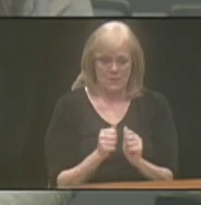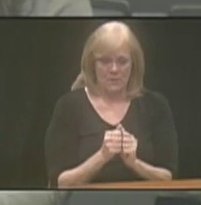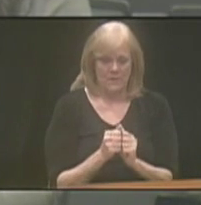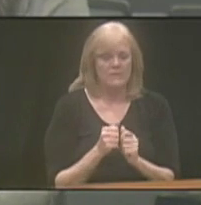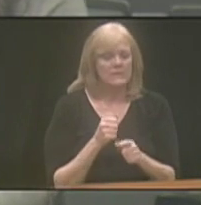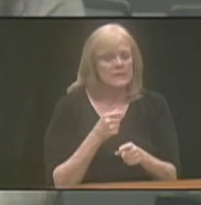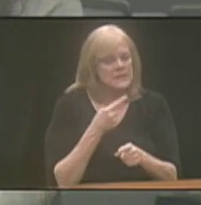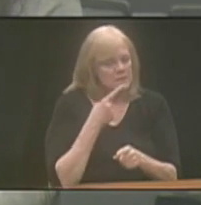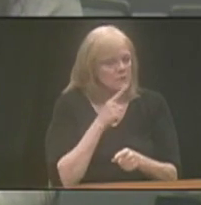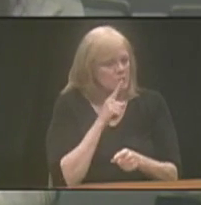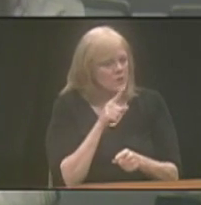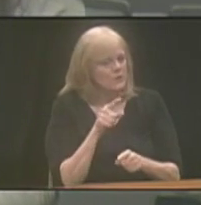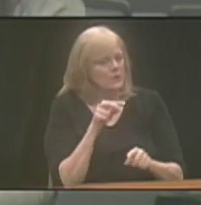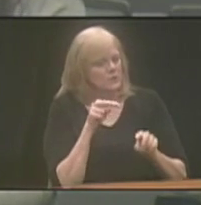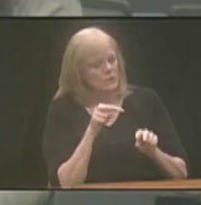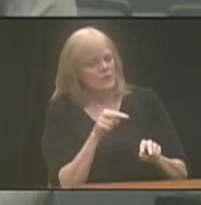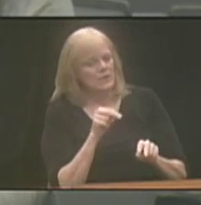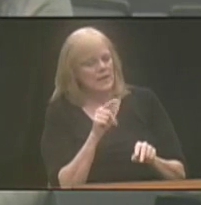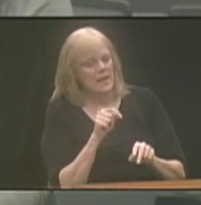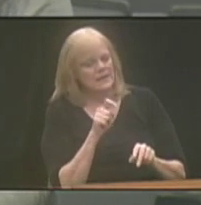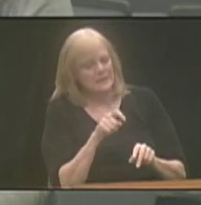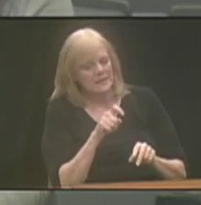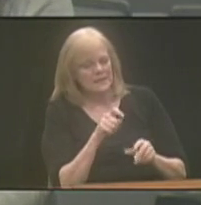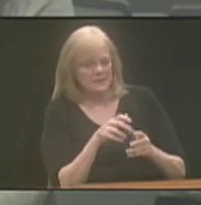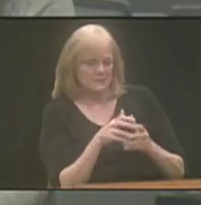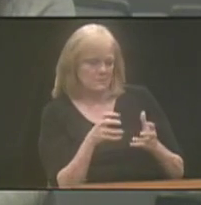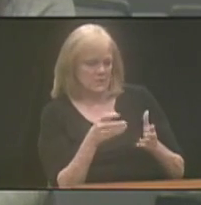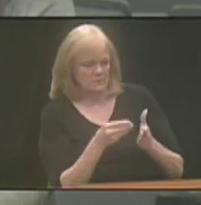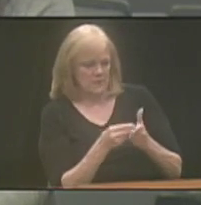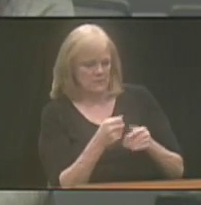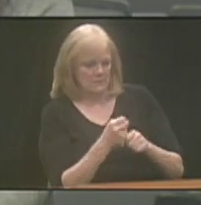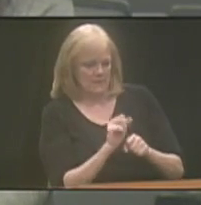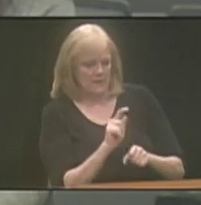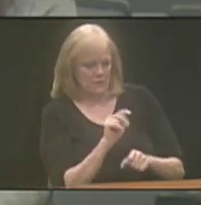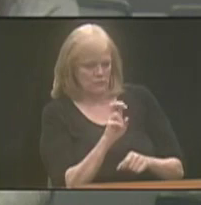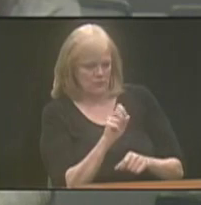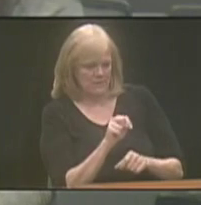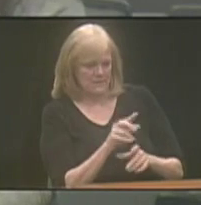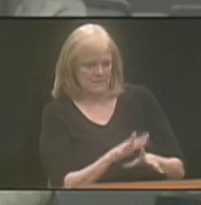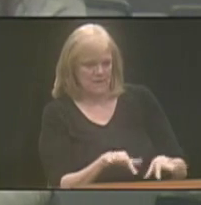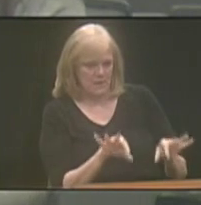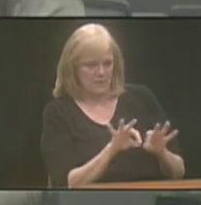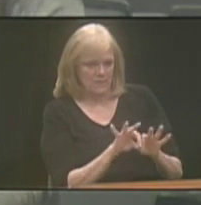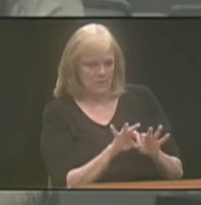you you're really looking at needing X amount of money to really make this trust valuable